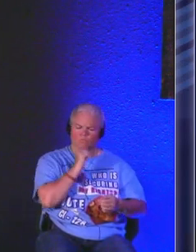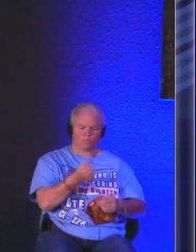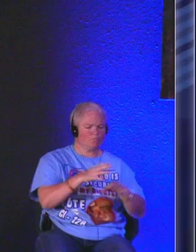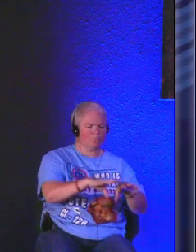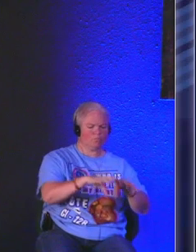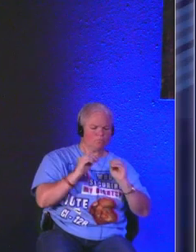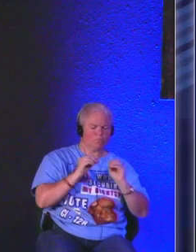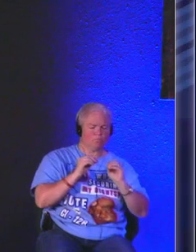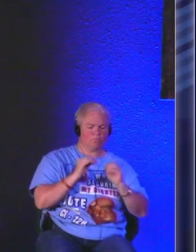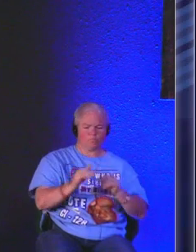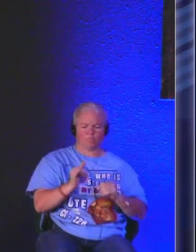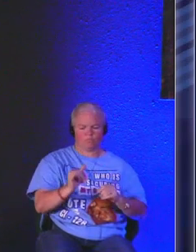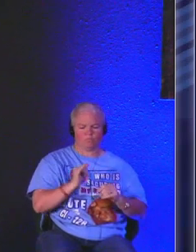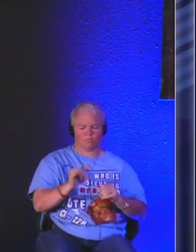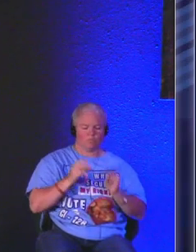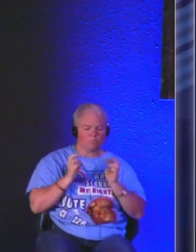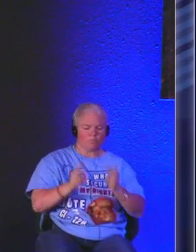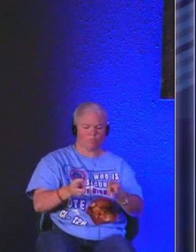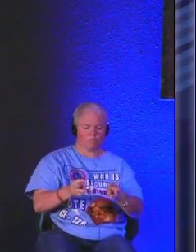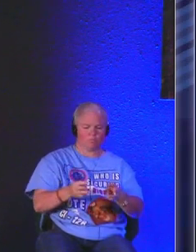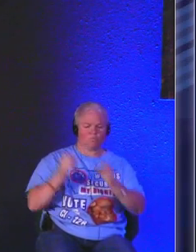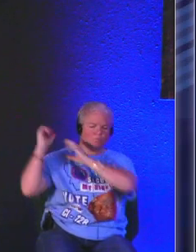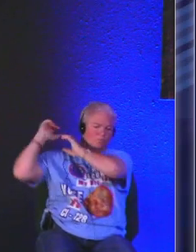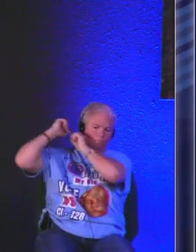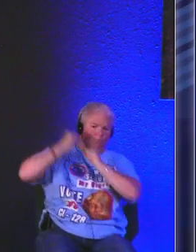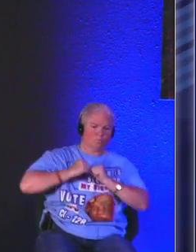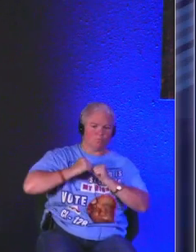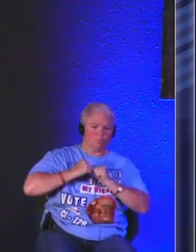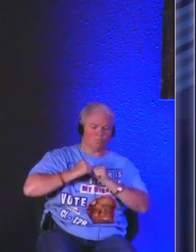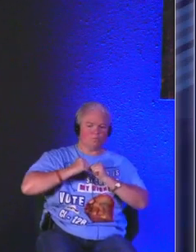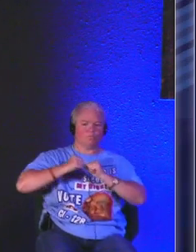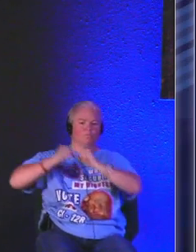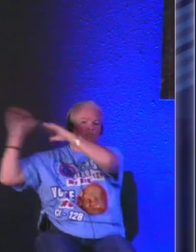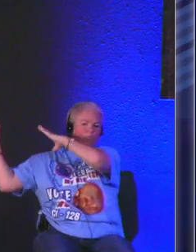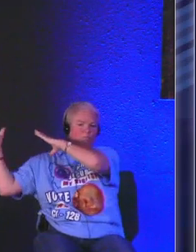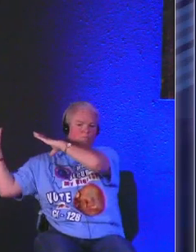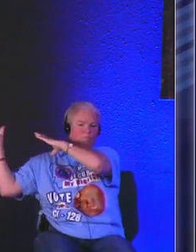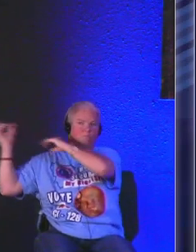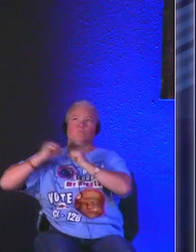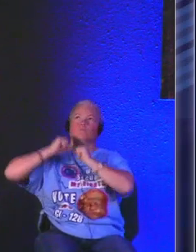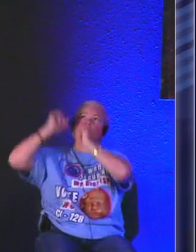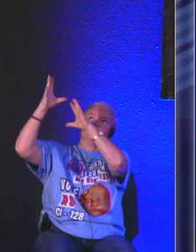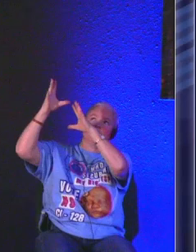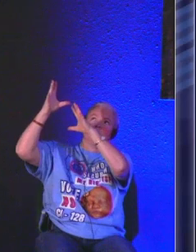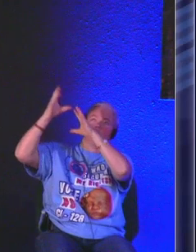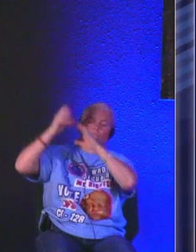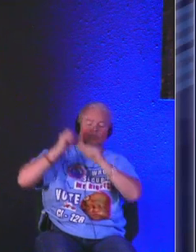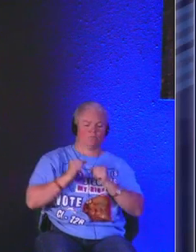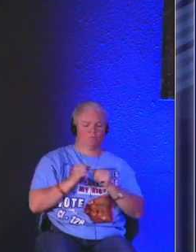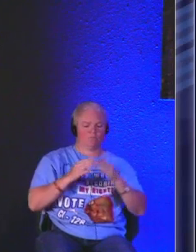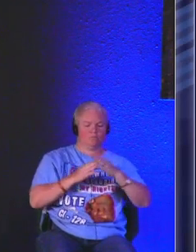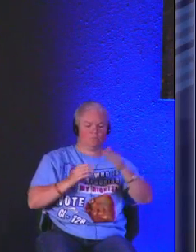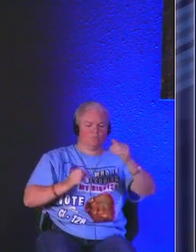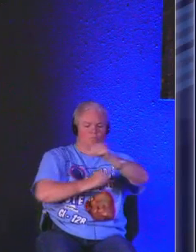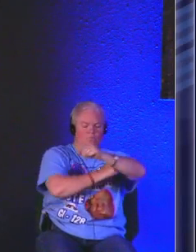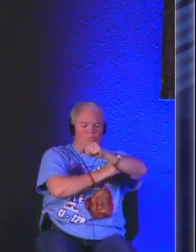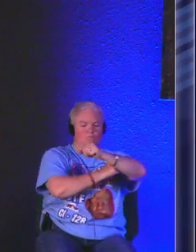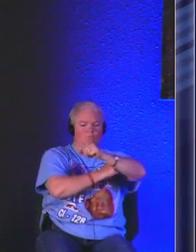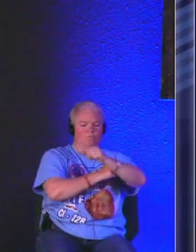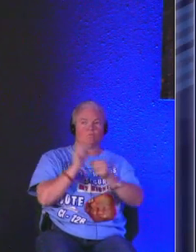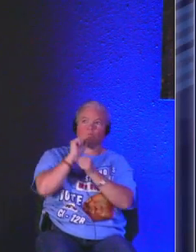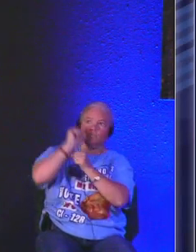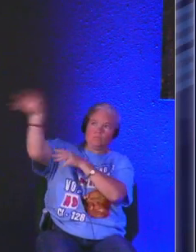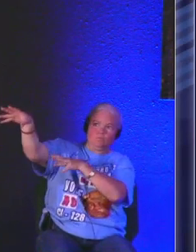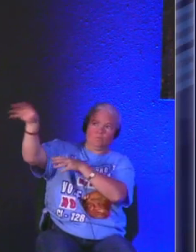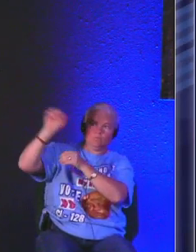the same way let that baggage be yielded to you and the garbage let that be